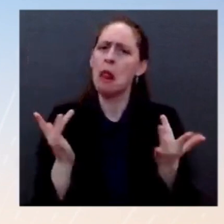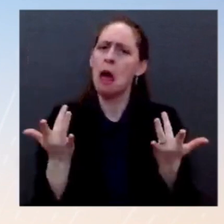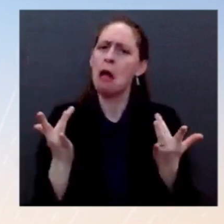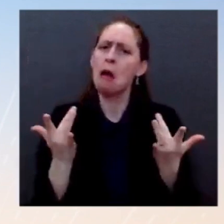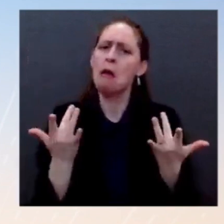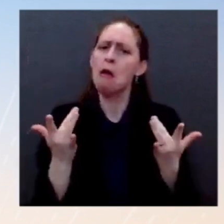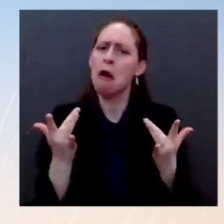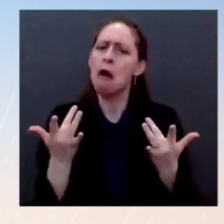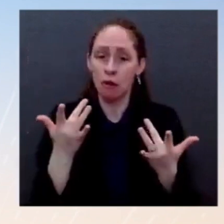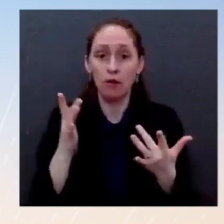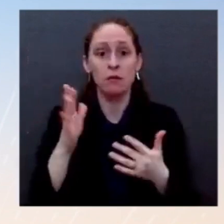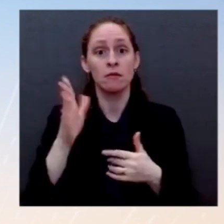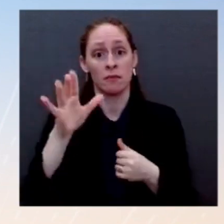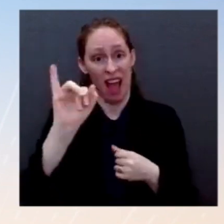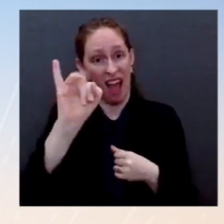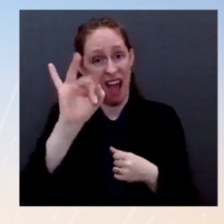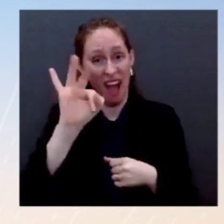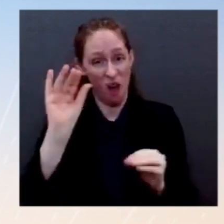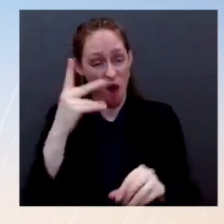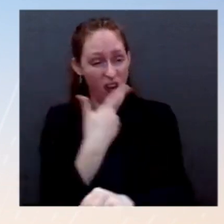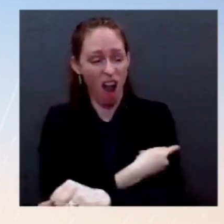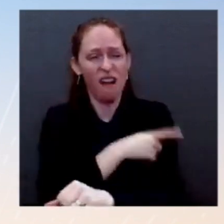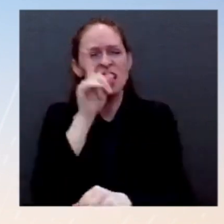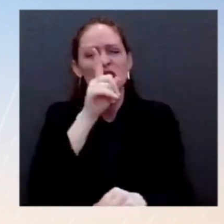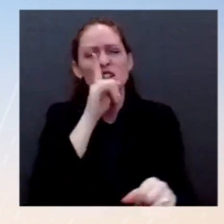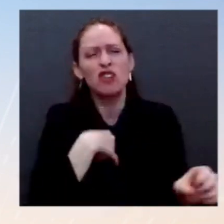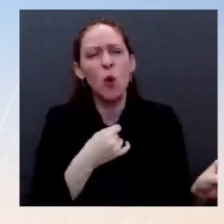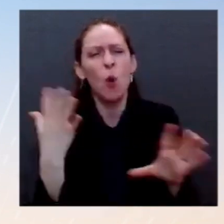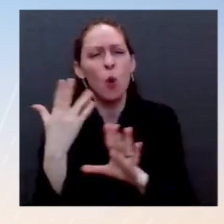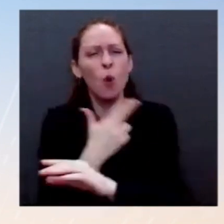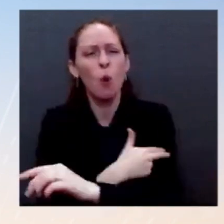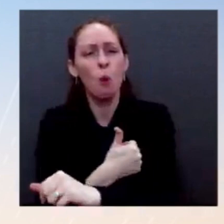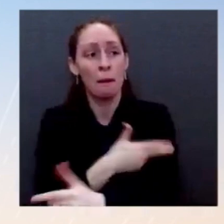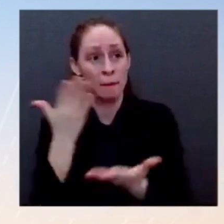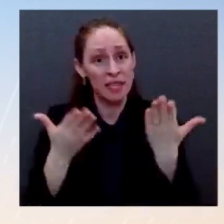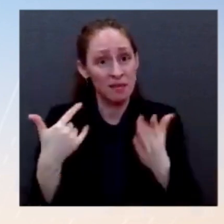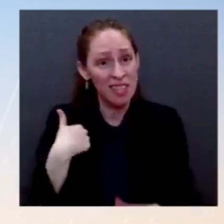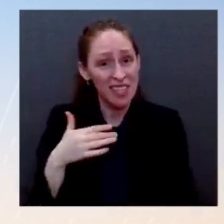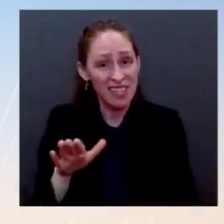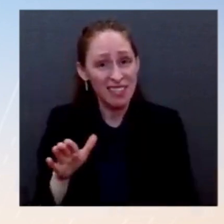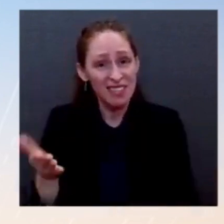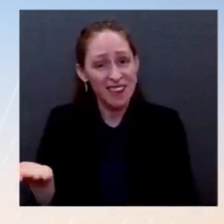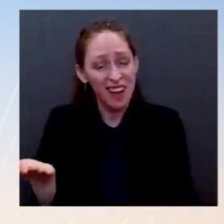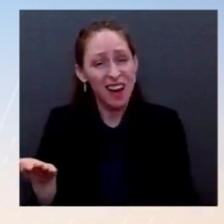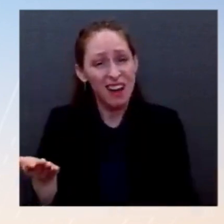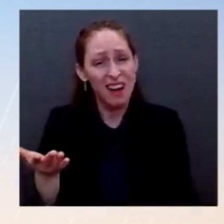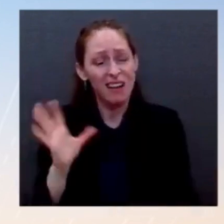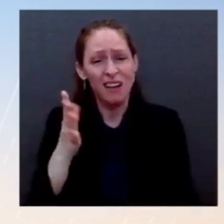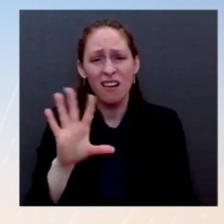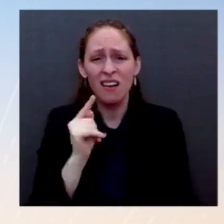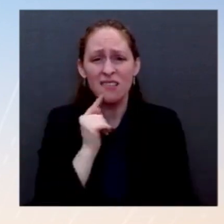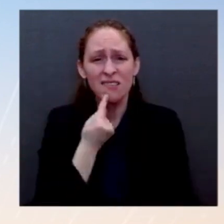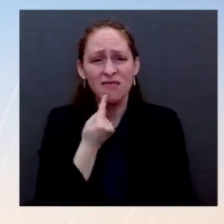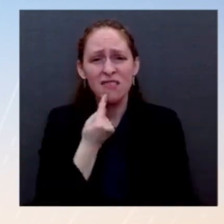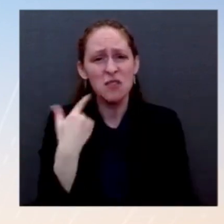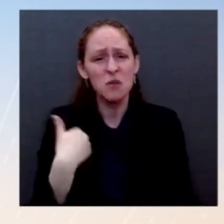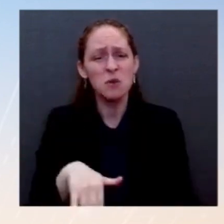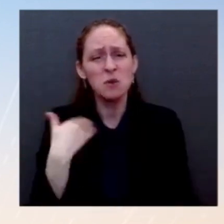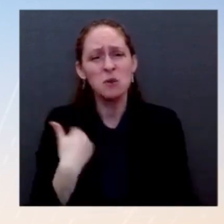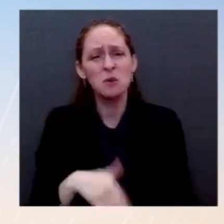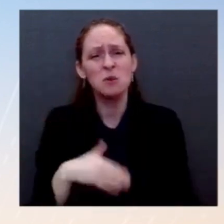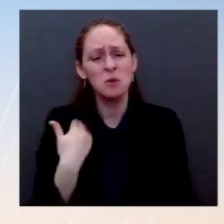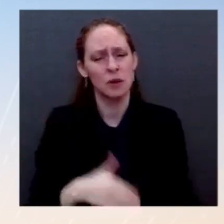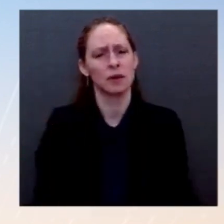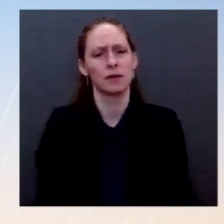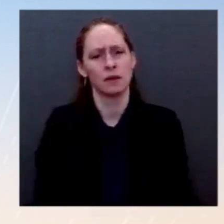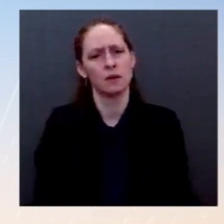And those are significant, serious statistics. So, yes, the impact for people who are unvaccinated is far more dire than those who